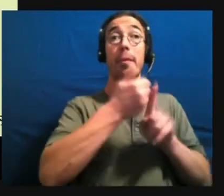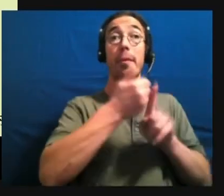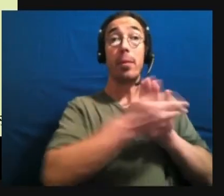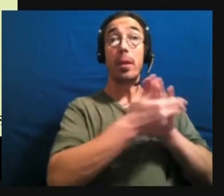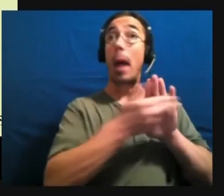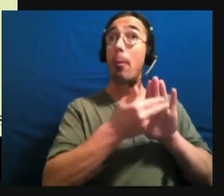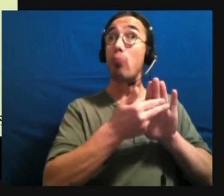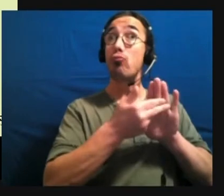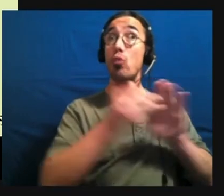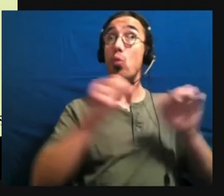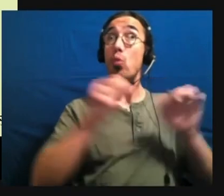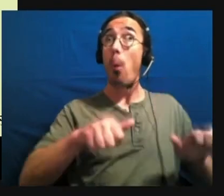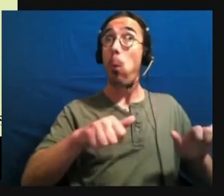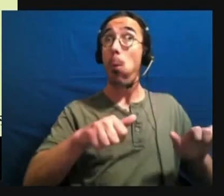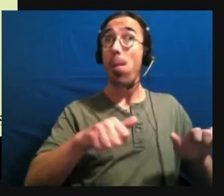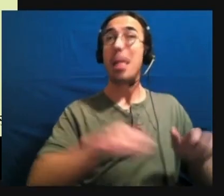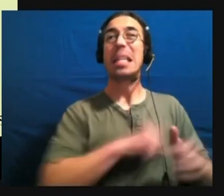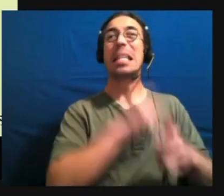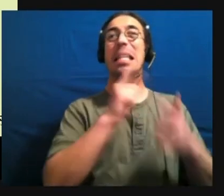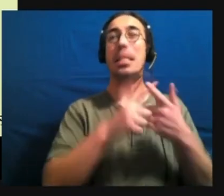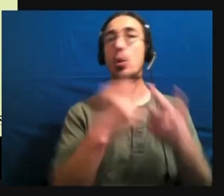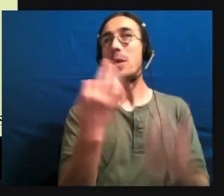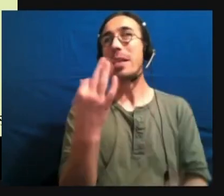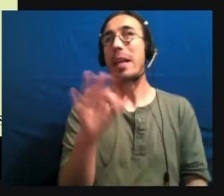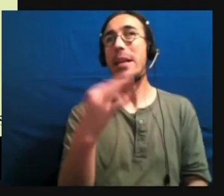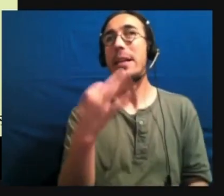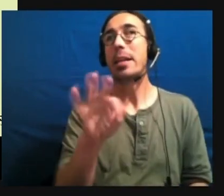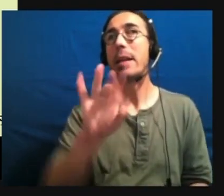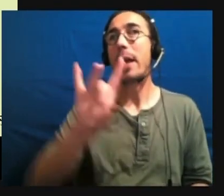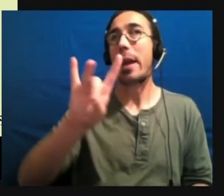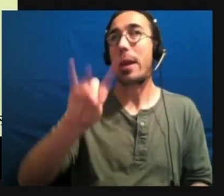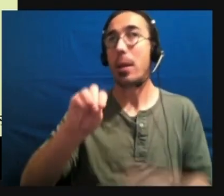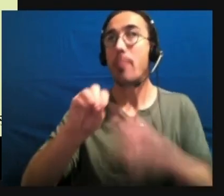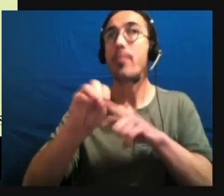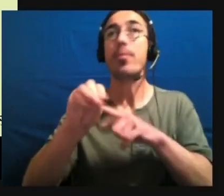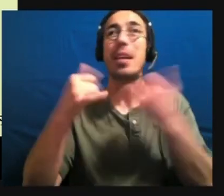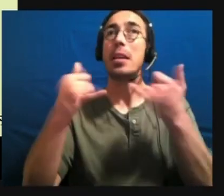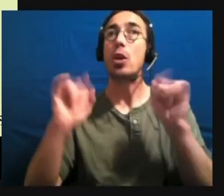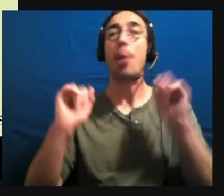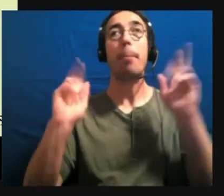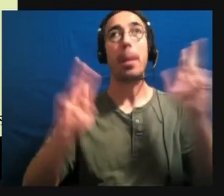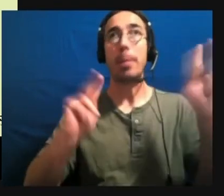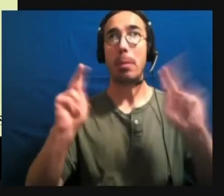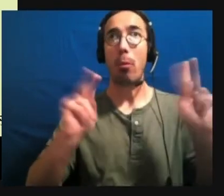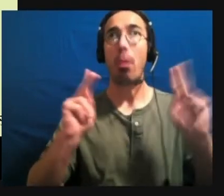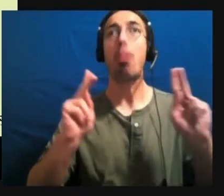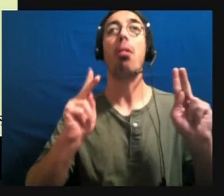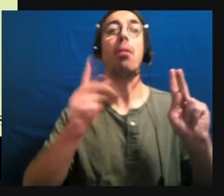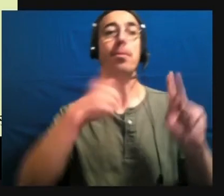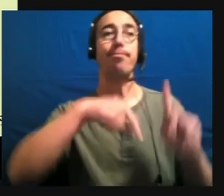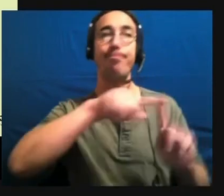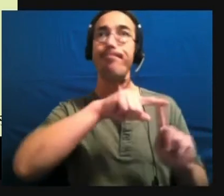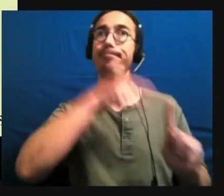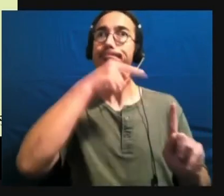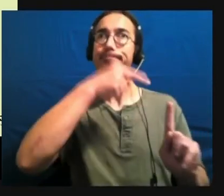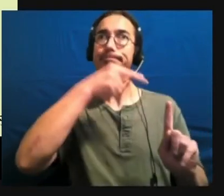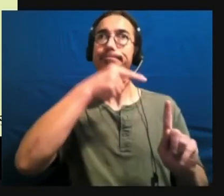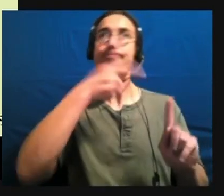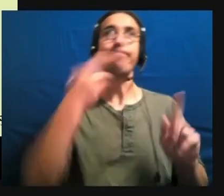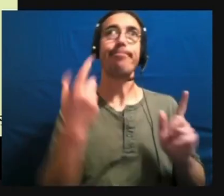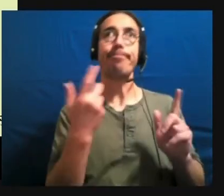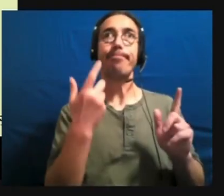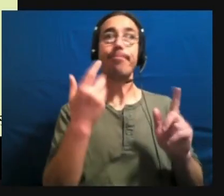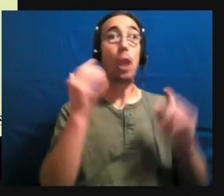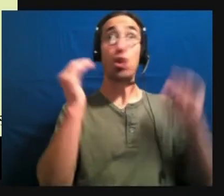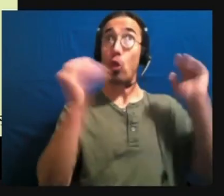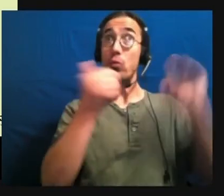until 1980, there are a lot of people who are adults,